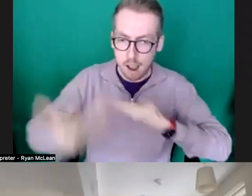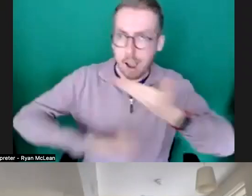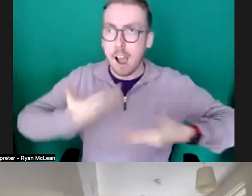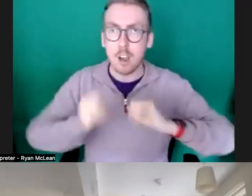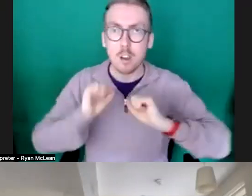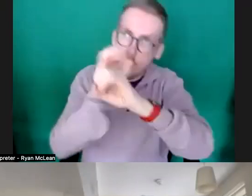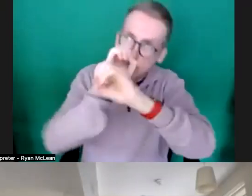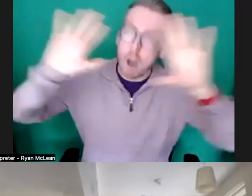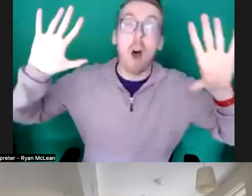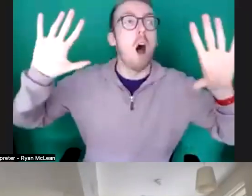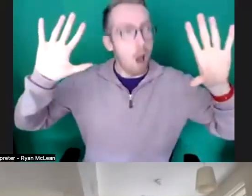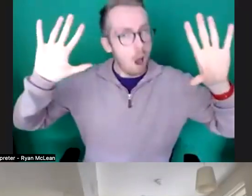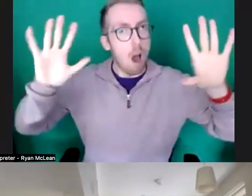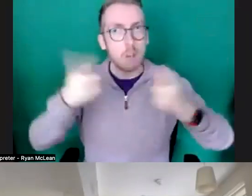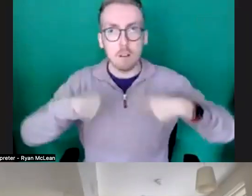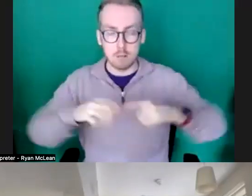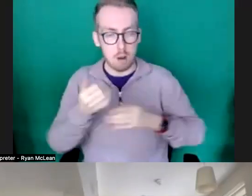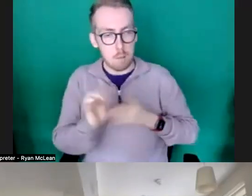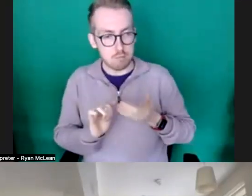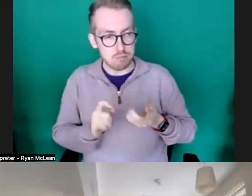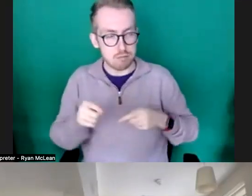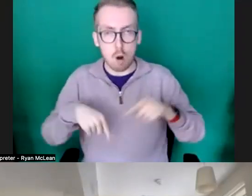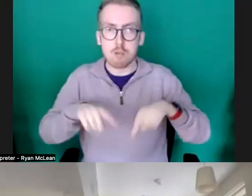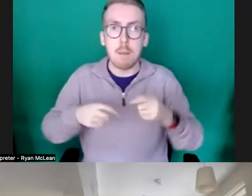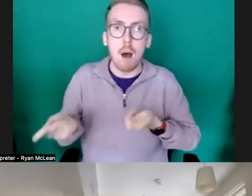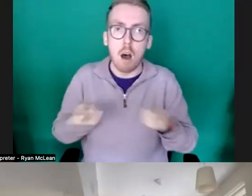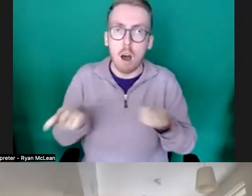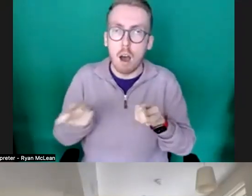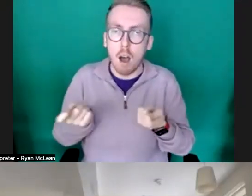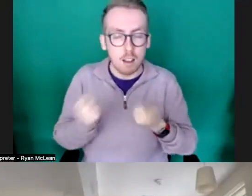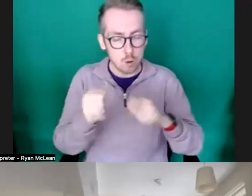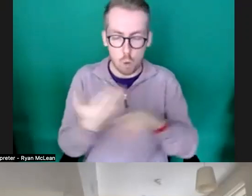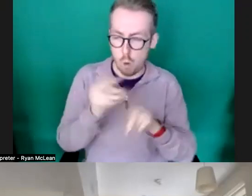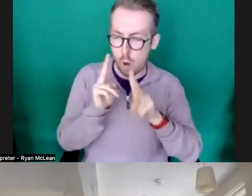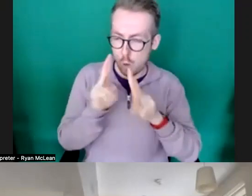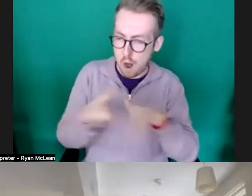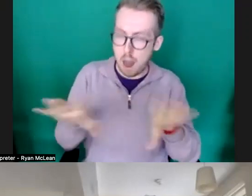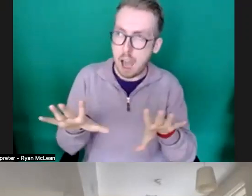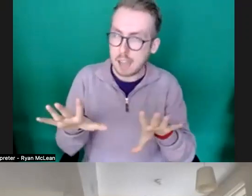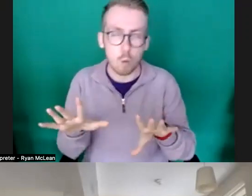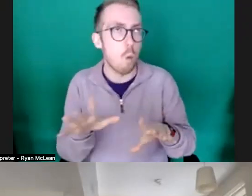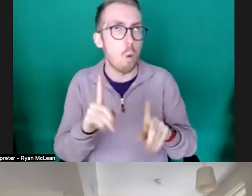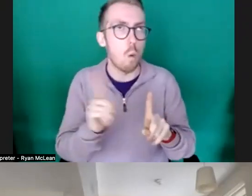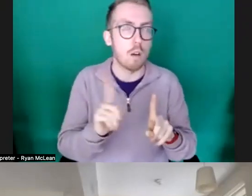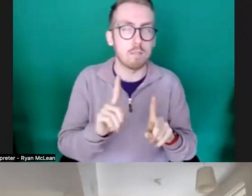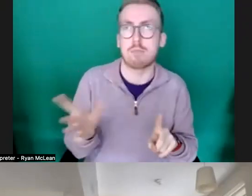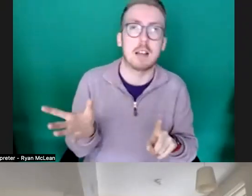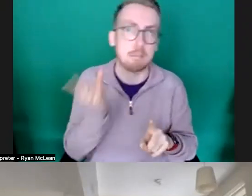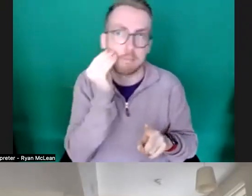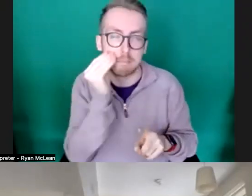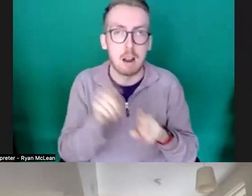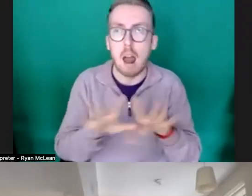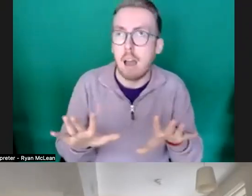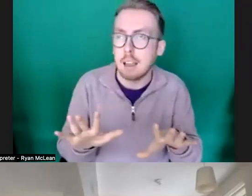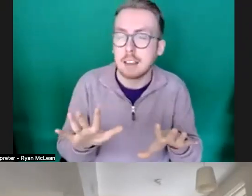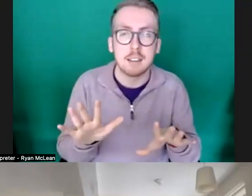programmers of what your idea or what your piece of work is going to look like or sound like and that's the thing that's going